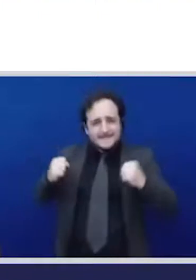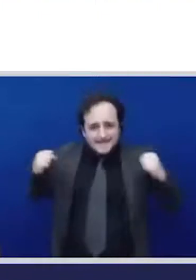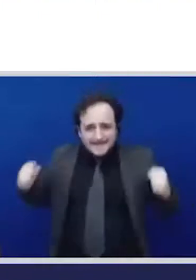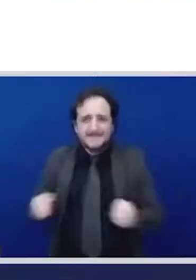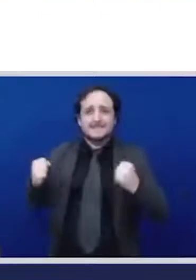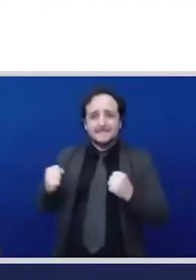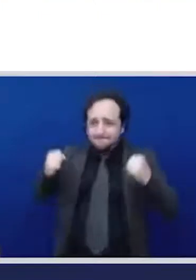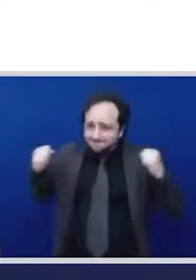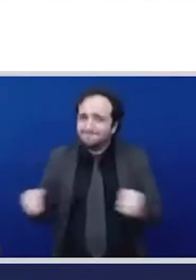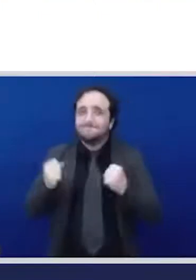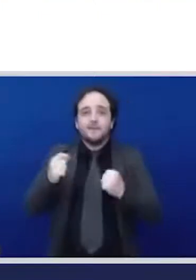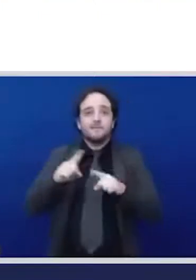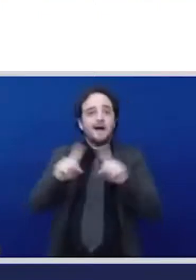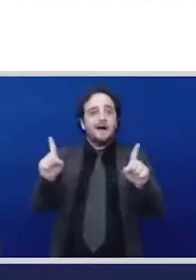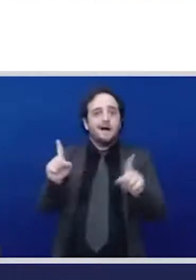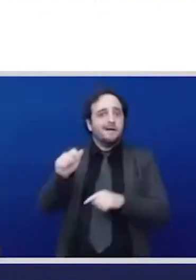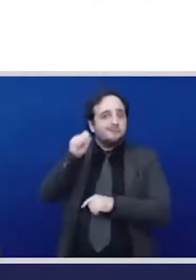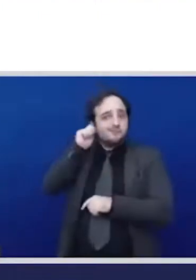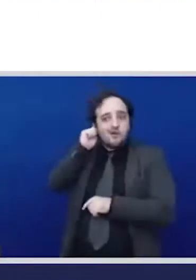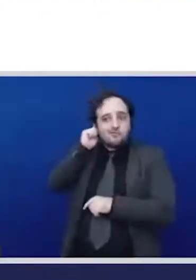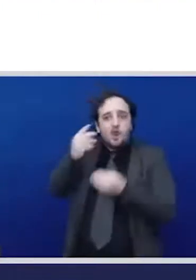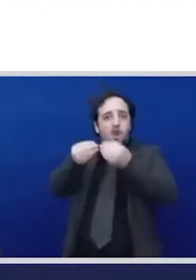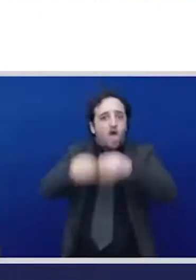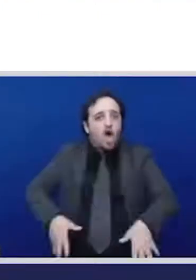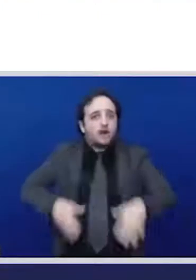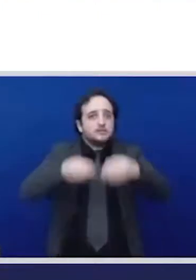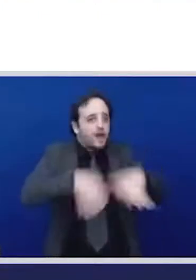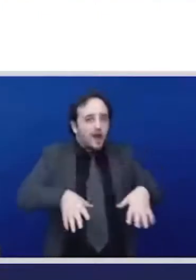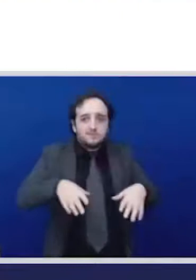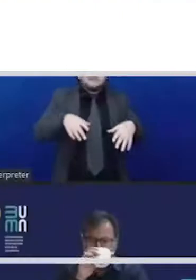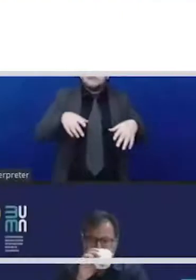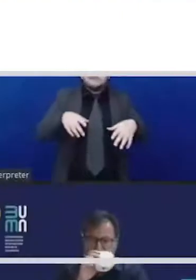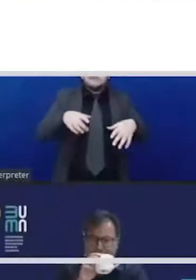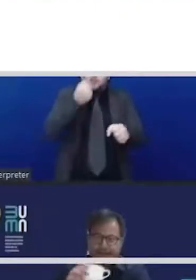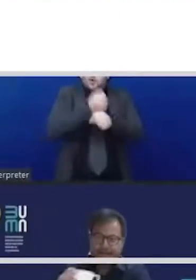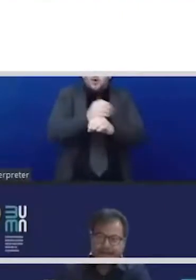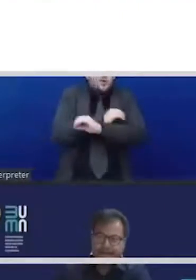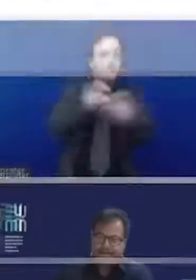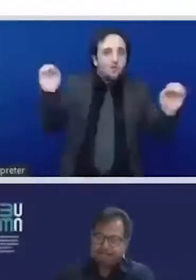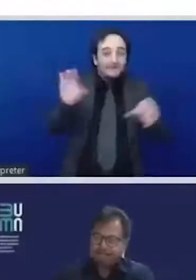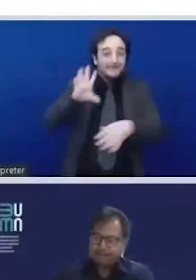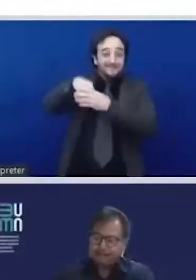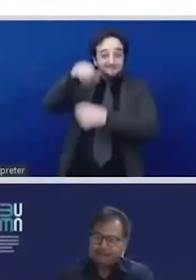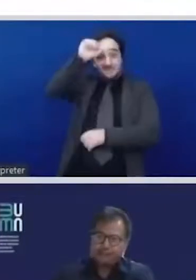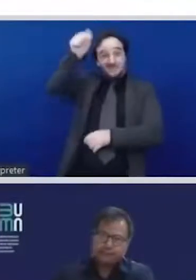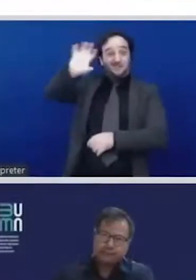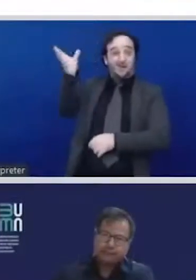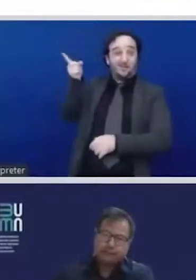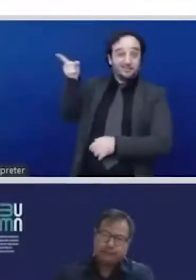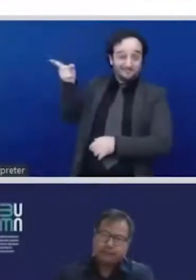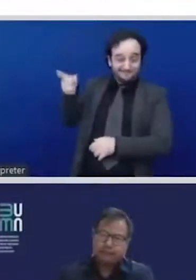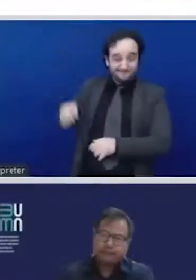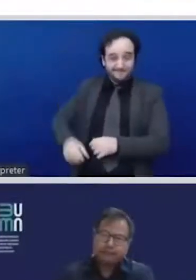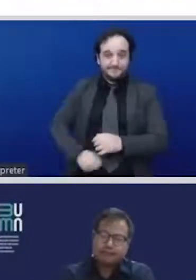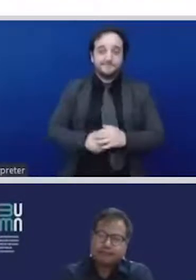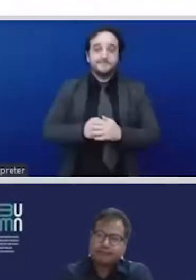the effect of it is that a vast majority of women in India are working in the informal workforce. It has really